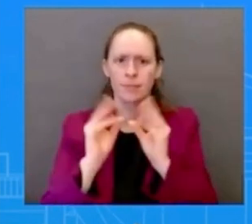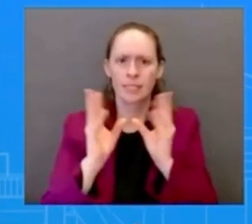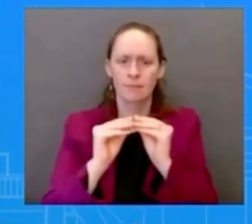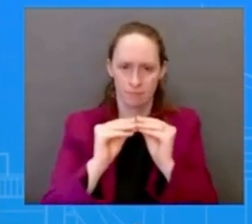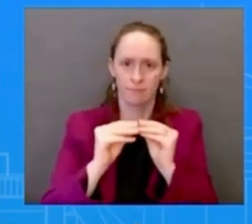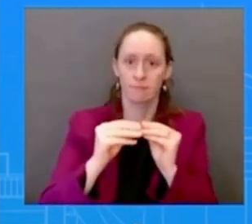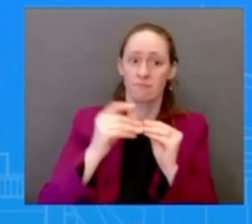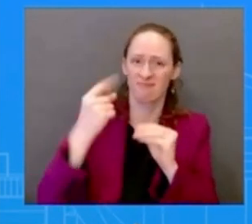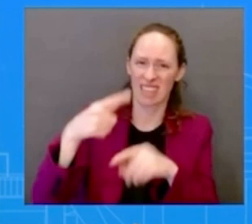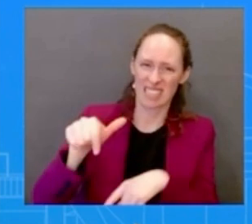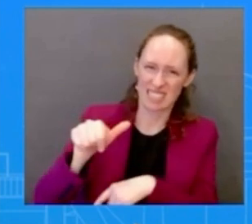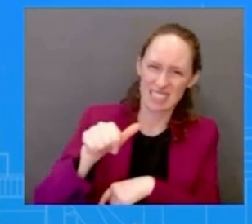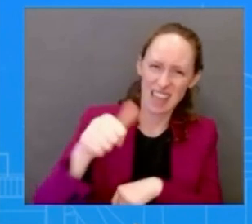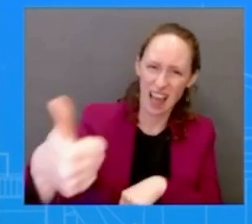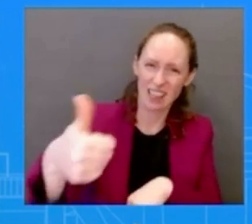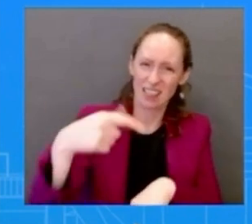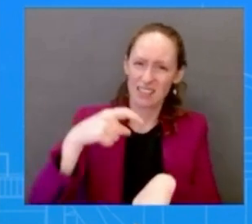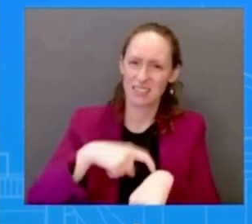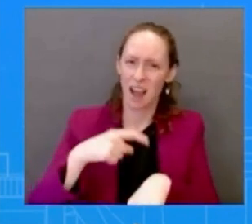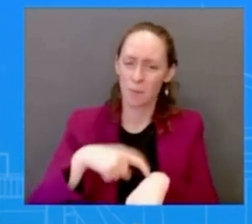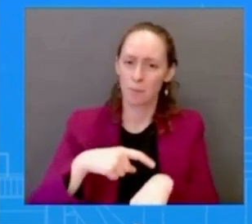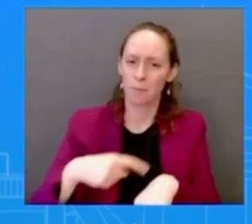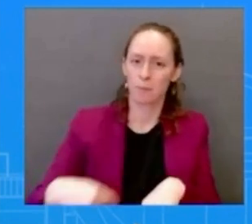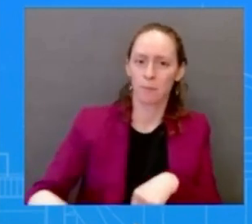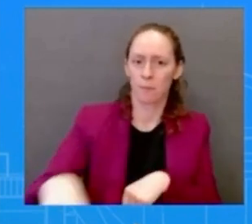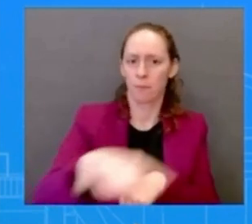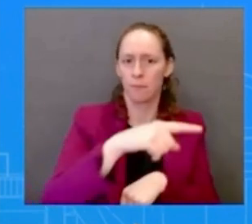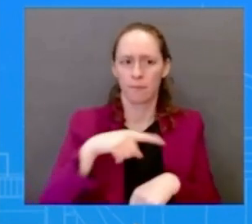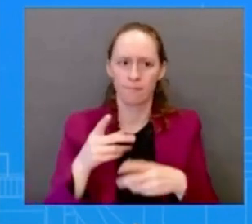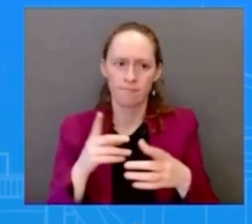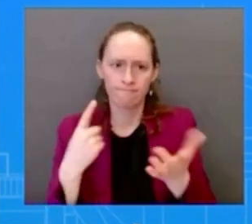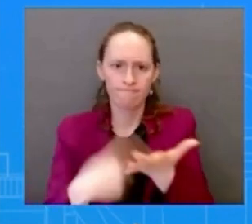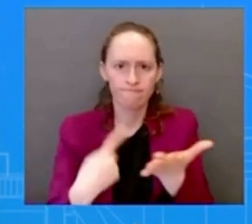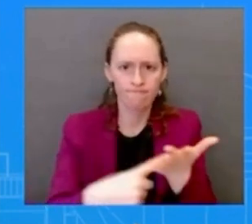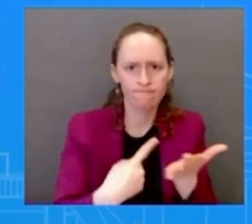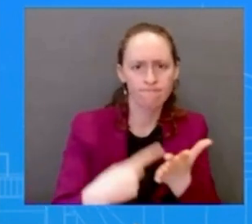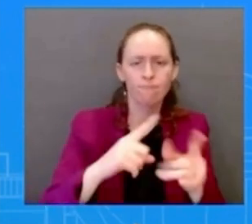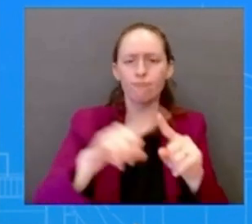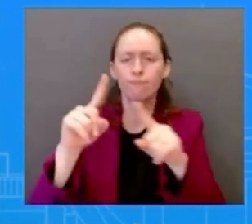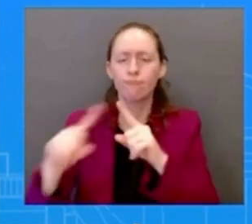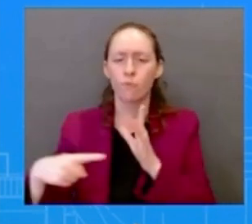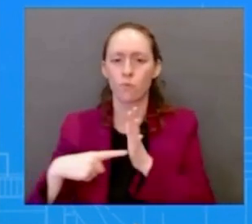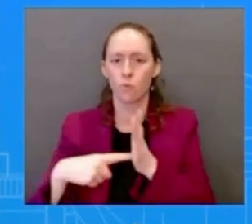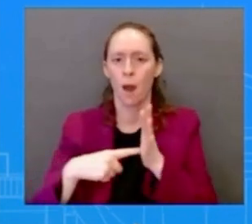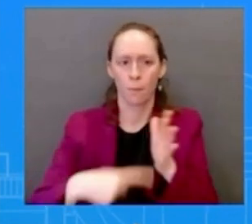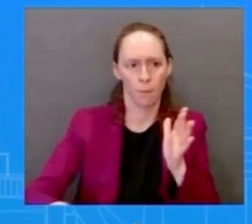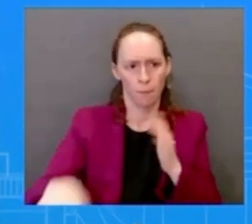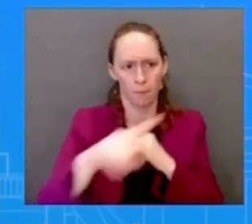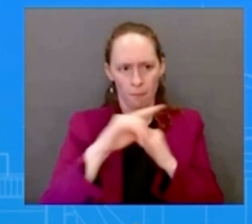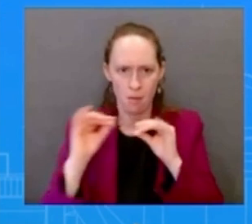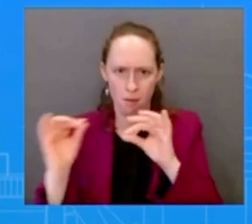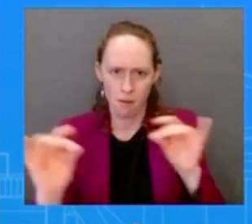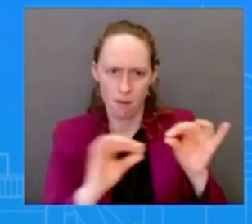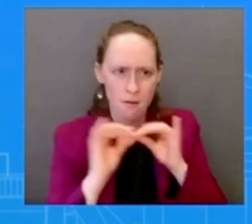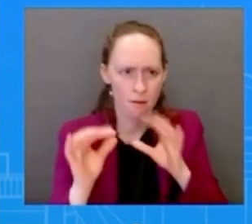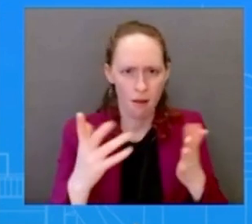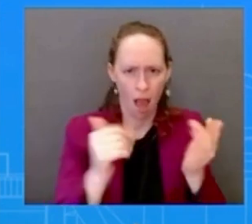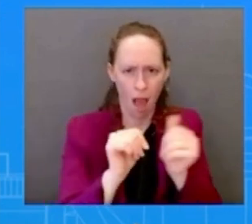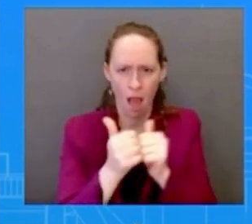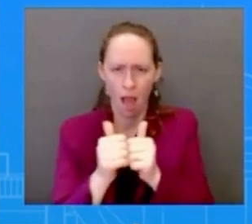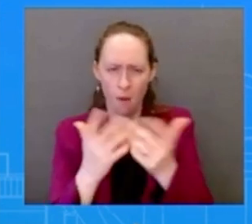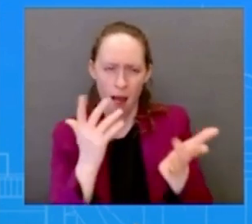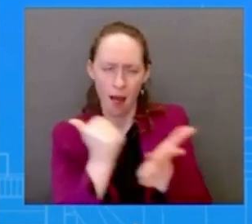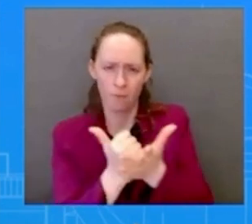countries around the world continue to step up support ukraine as it defends itself from russia russian aggression and that's what you're going to continue to see